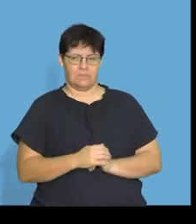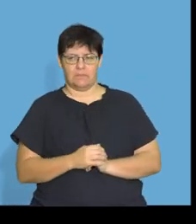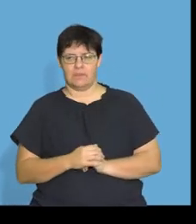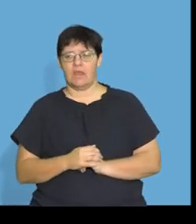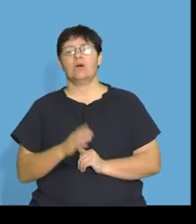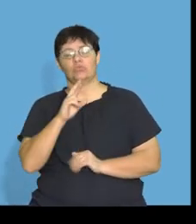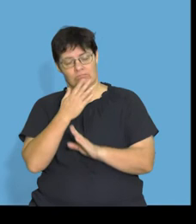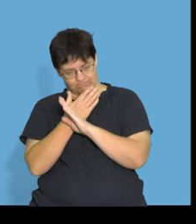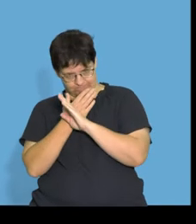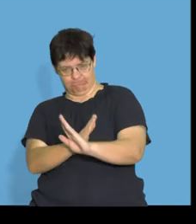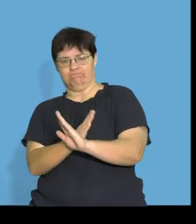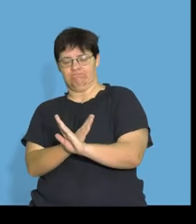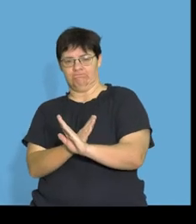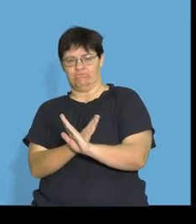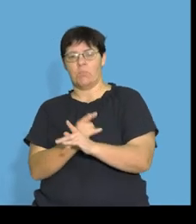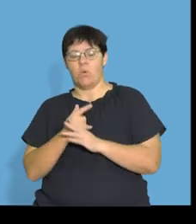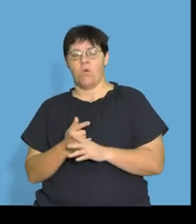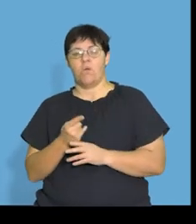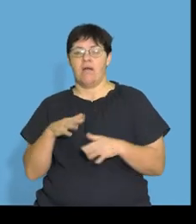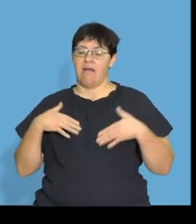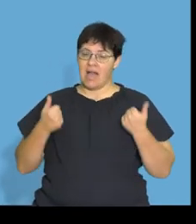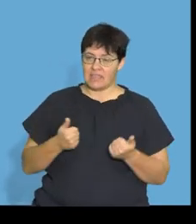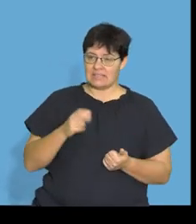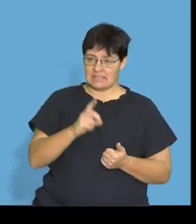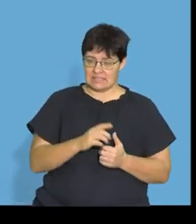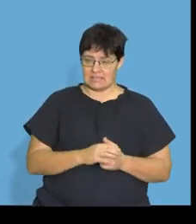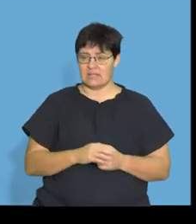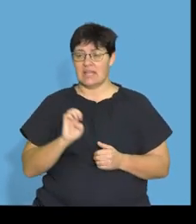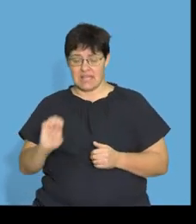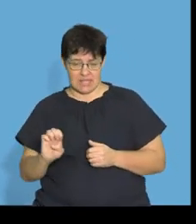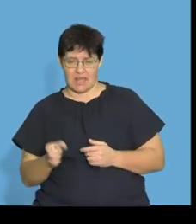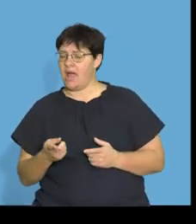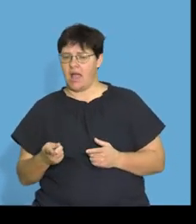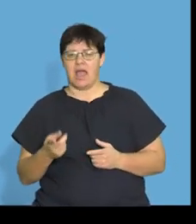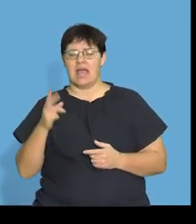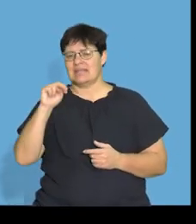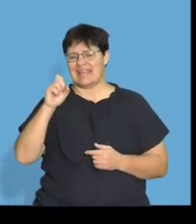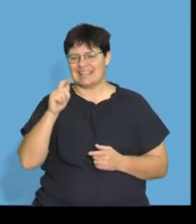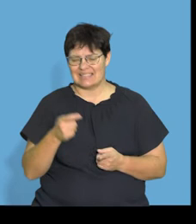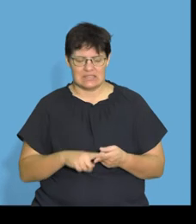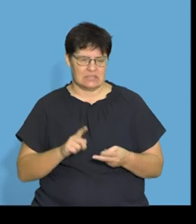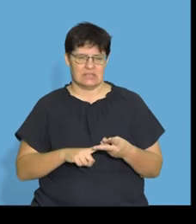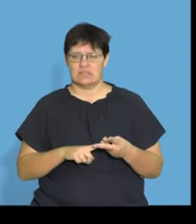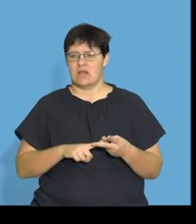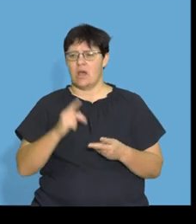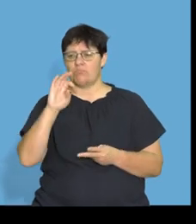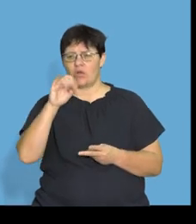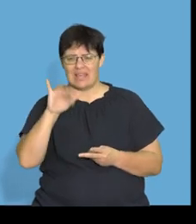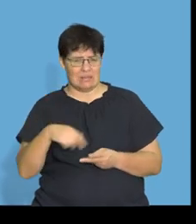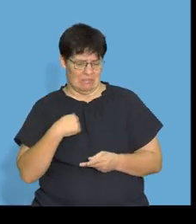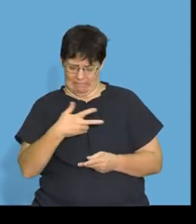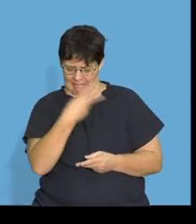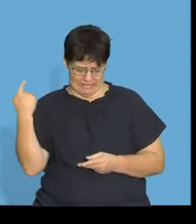see the deposition? It tries to stop that. So healthy vitamin D. If you have a look, there's nuts, right?